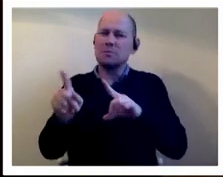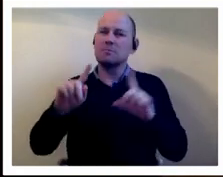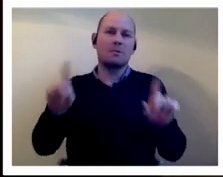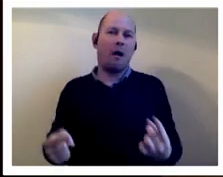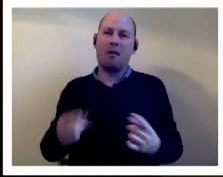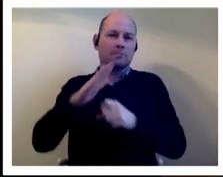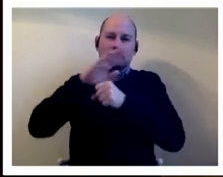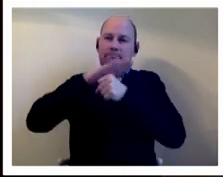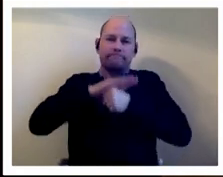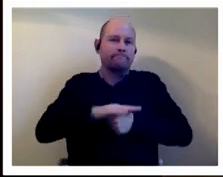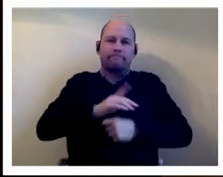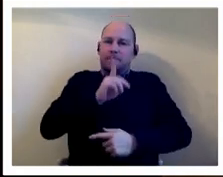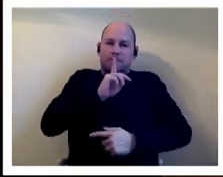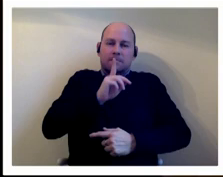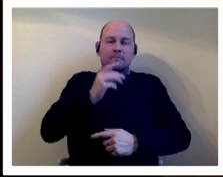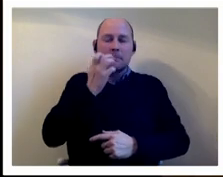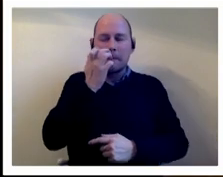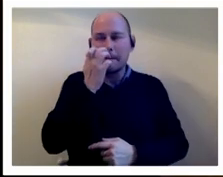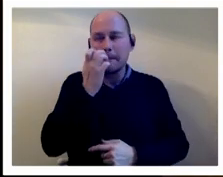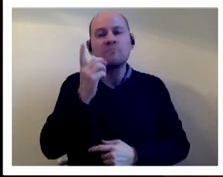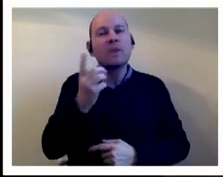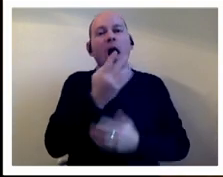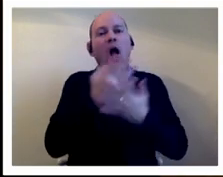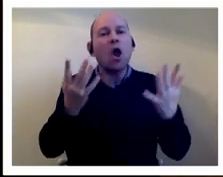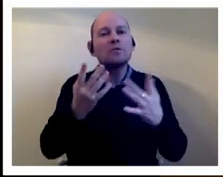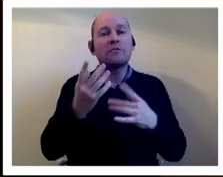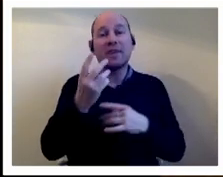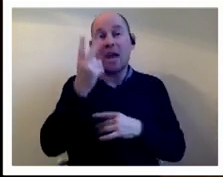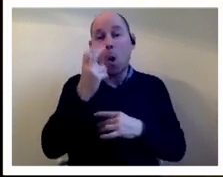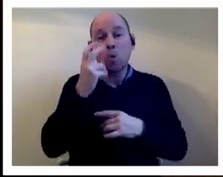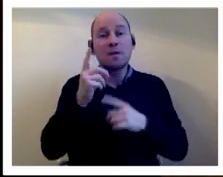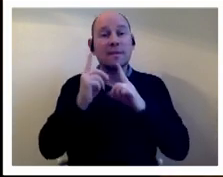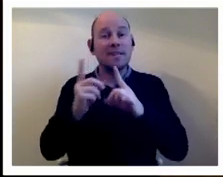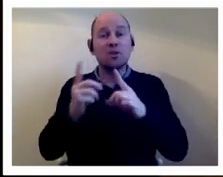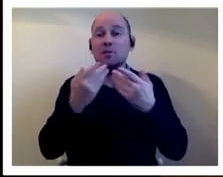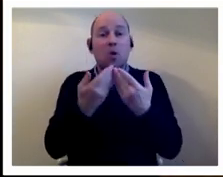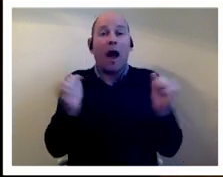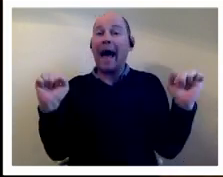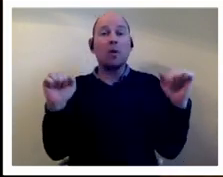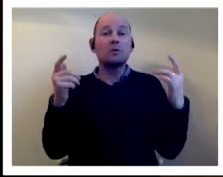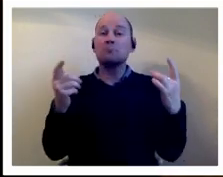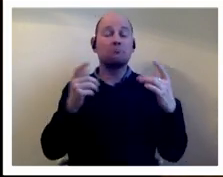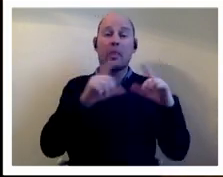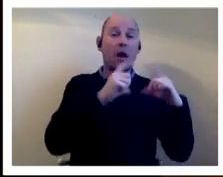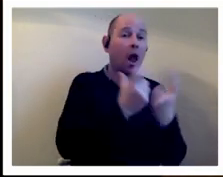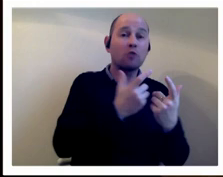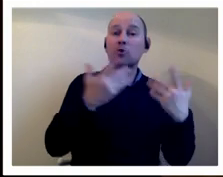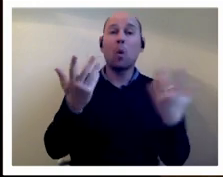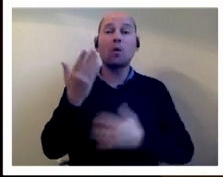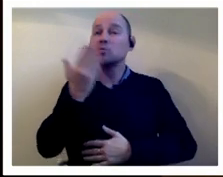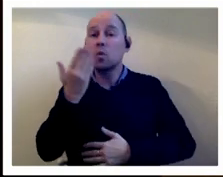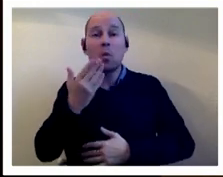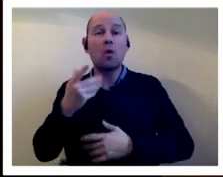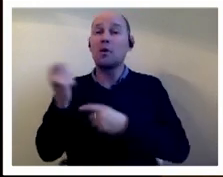you know and even though it has been repealed like a lot of those older teachers you know are not out um you know in the classroom or even in the school they don't bring their partners